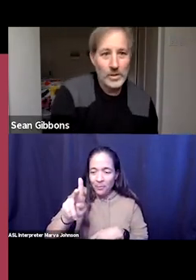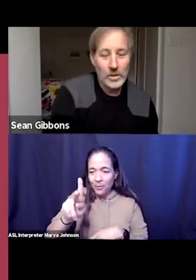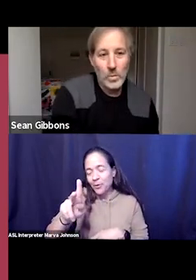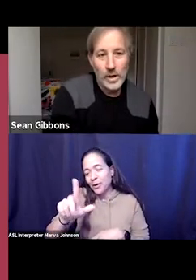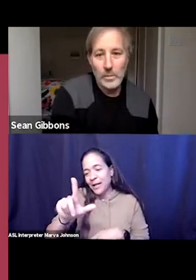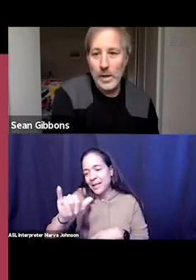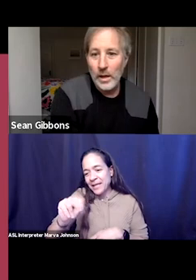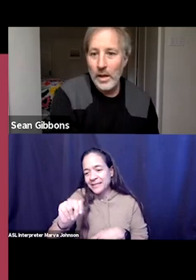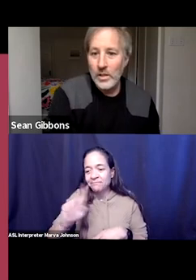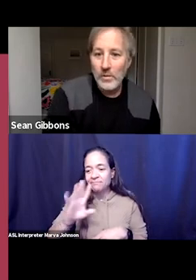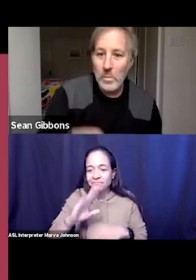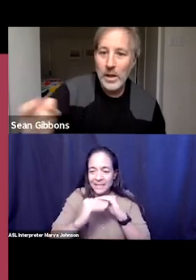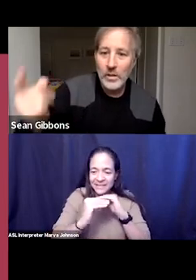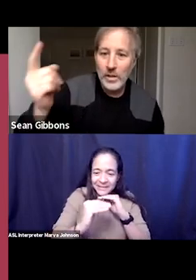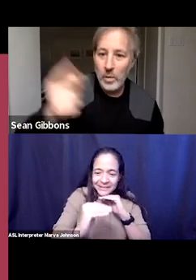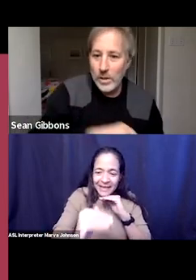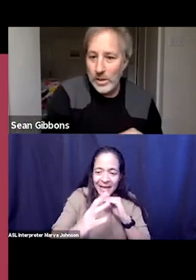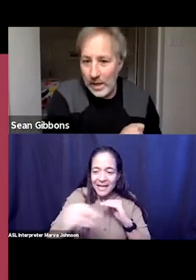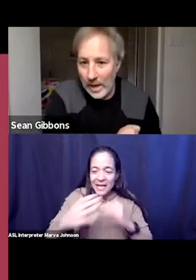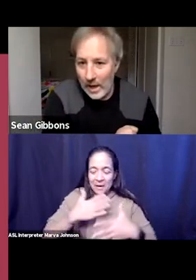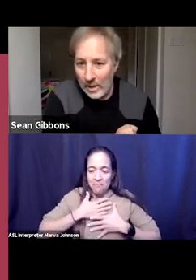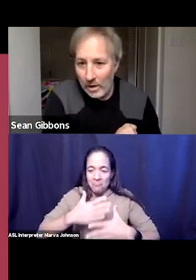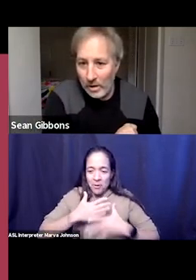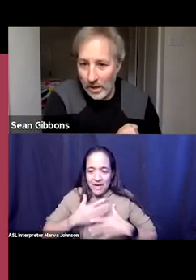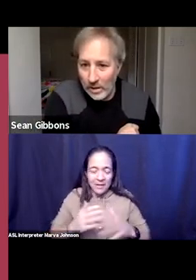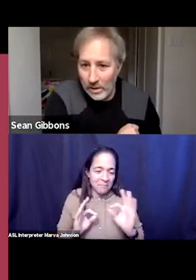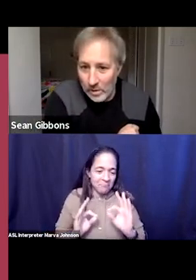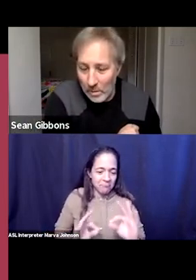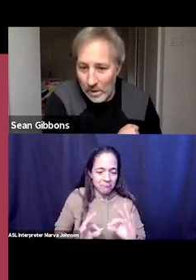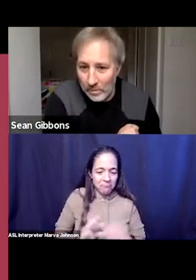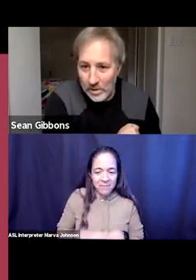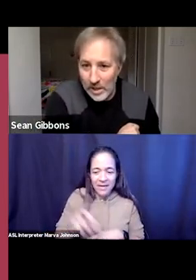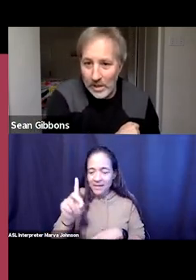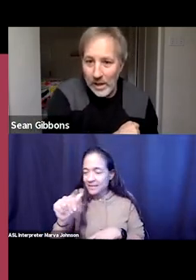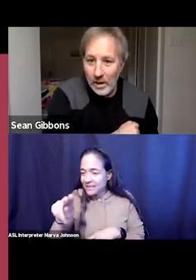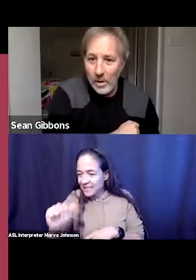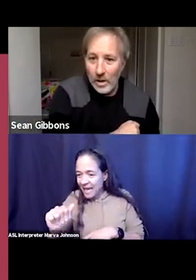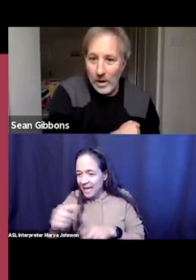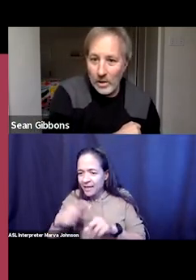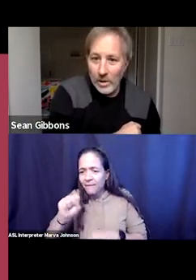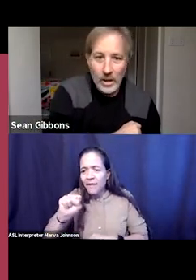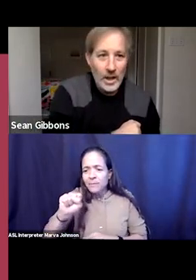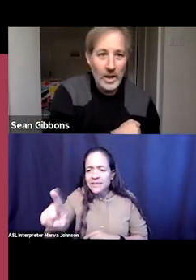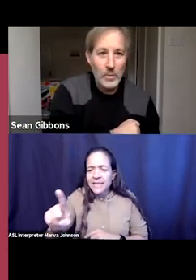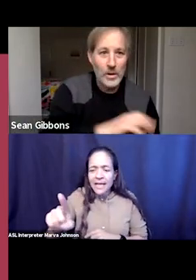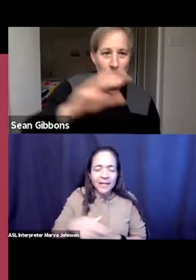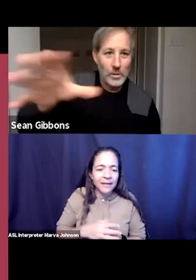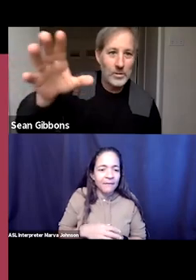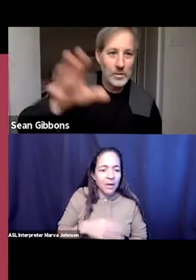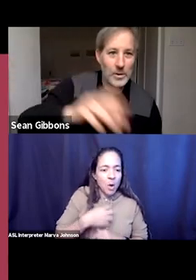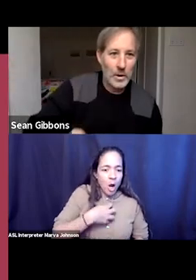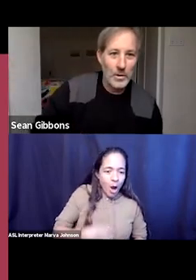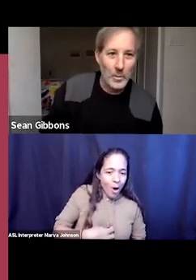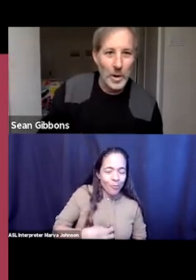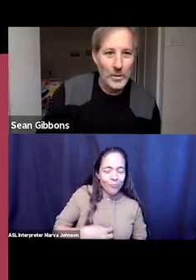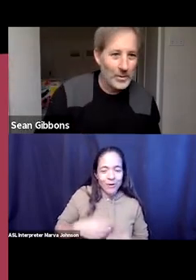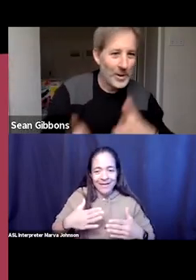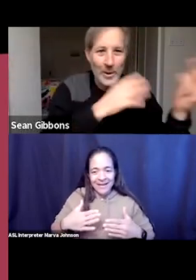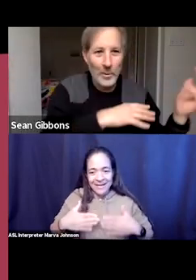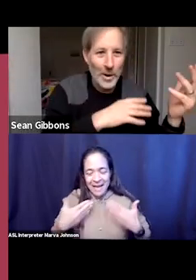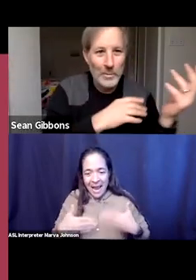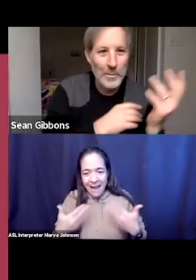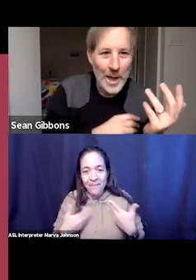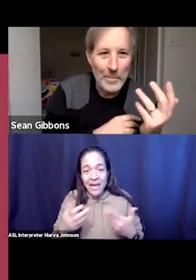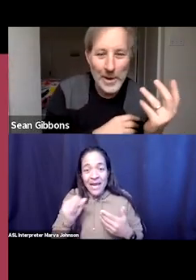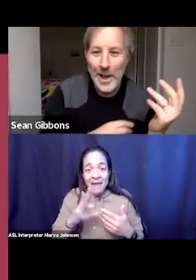and breathing it's a good way to be so everybody else if you would dana how you are how you doing coming in from san diego hungry and happy and if the rest of us could borrow your weather